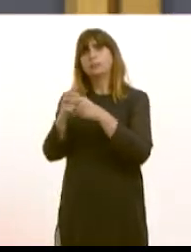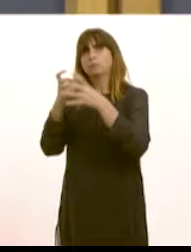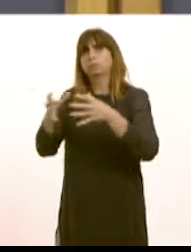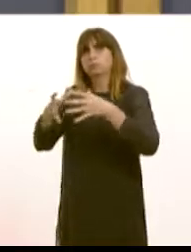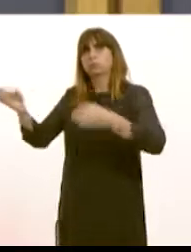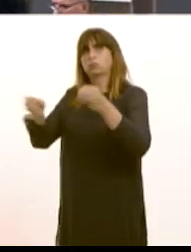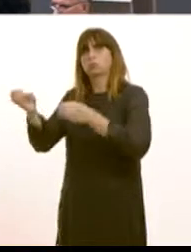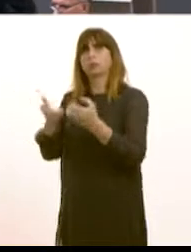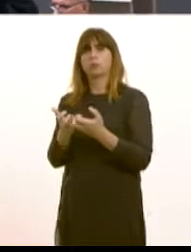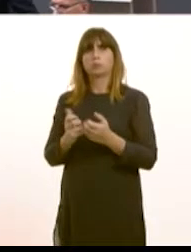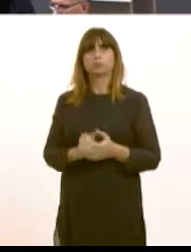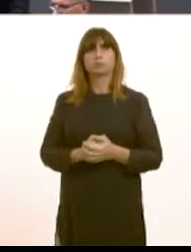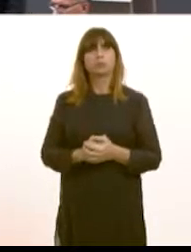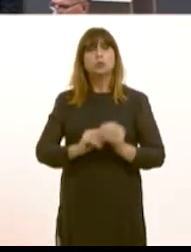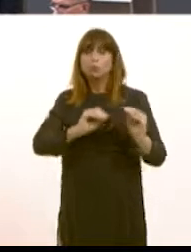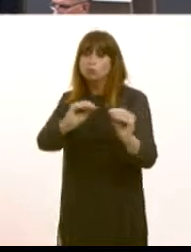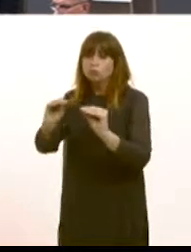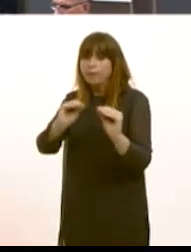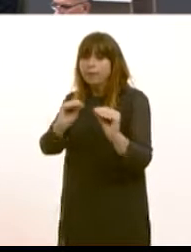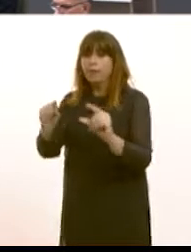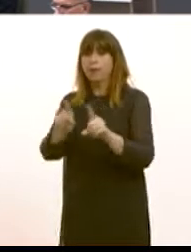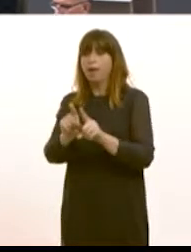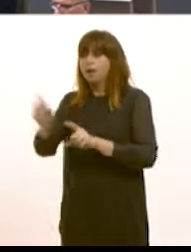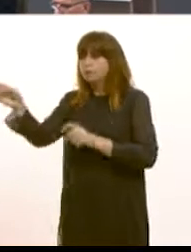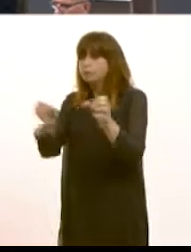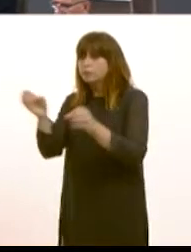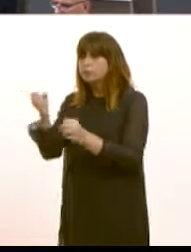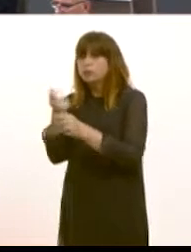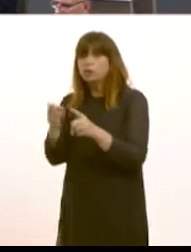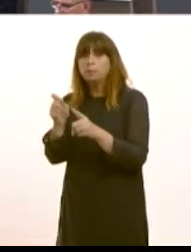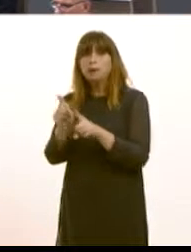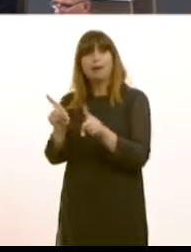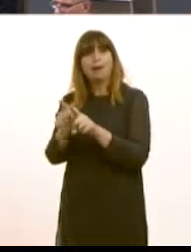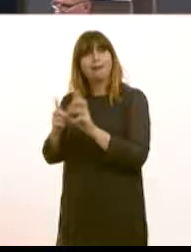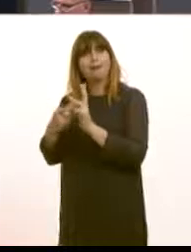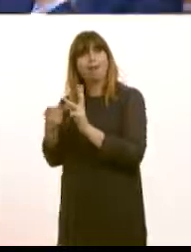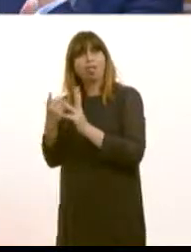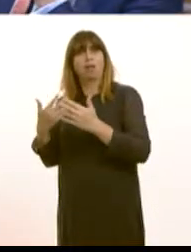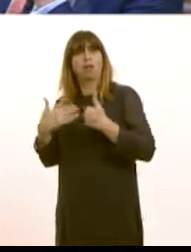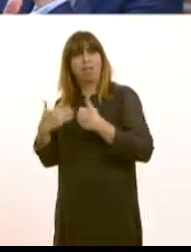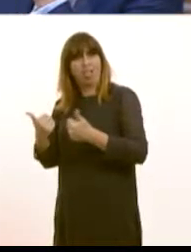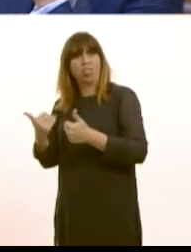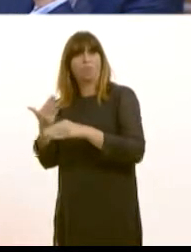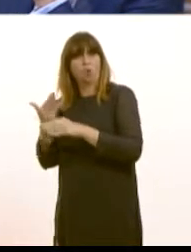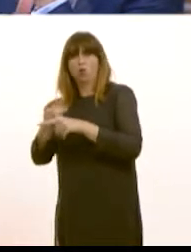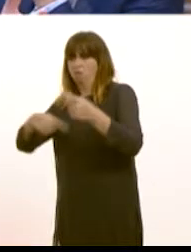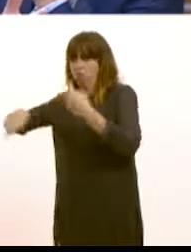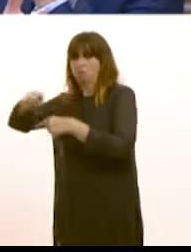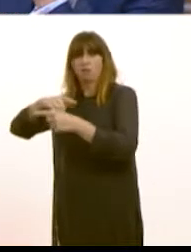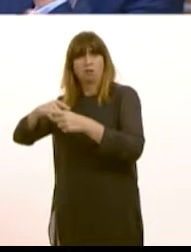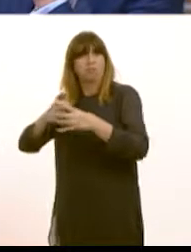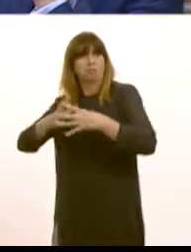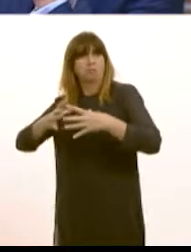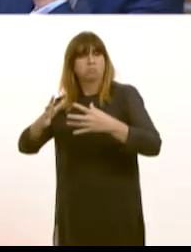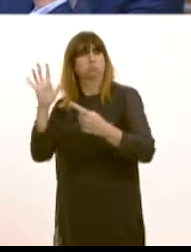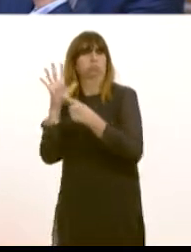The plans to recruit and train additional GPs and other primary healthcare professionals is a priority and of course I've gone in